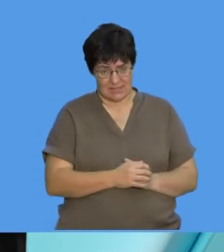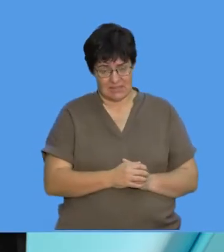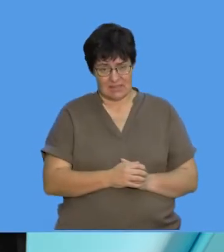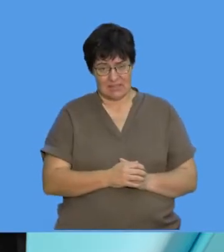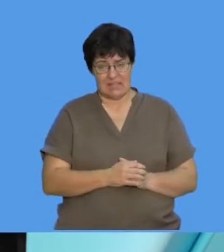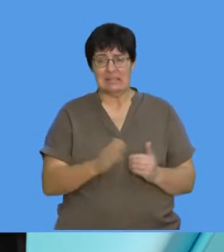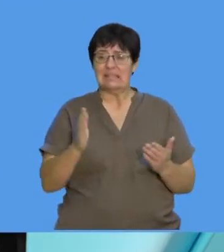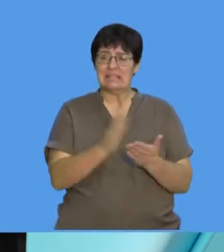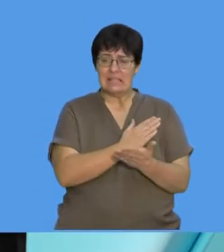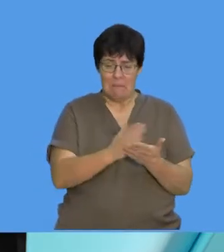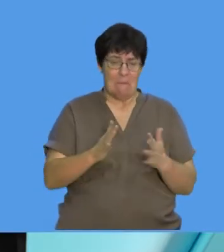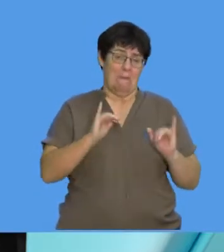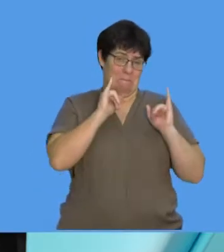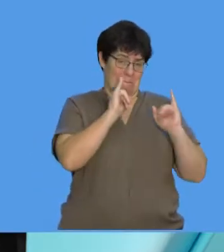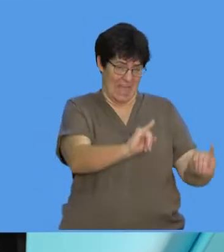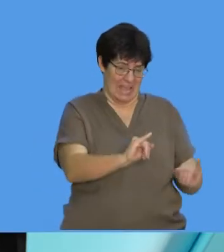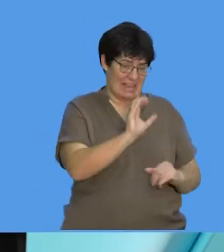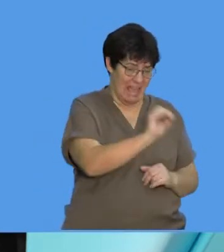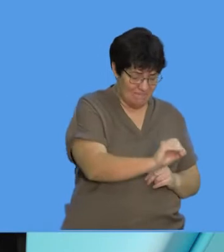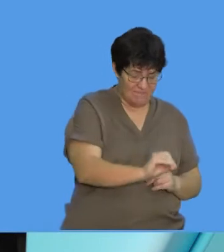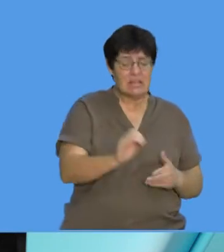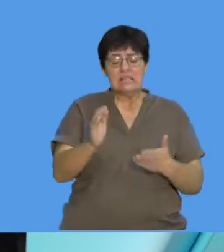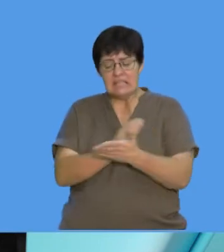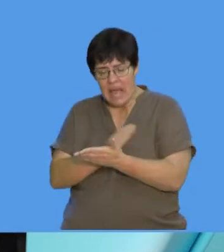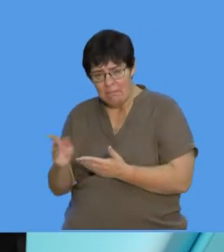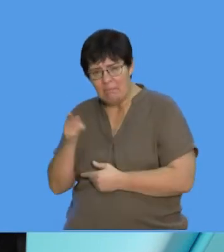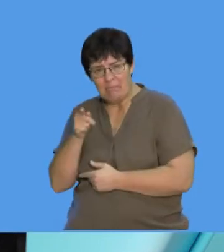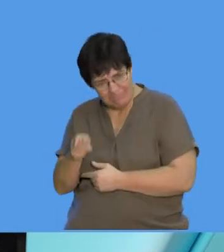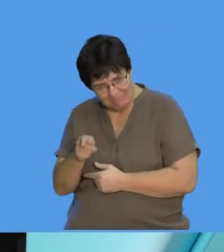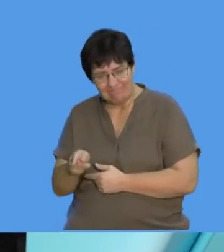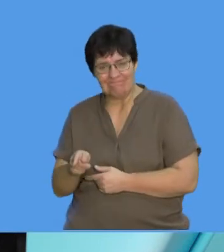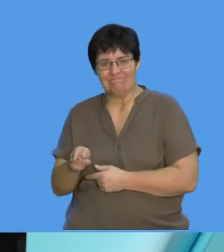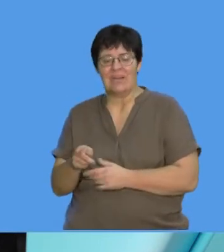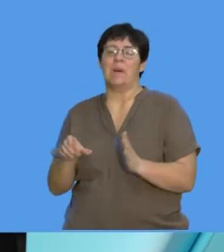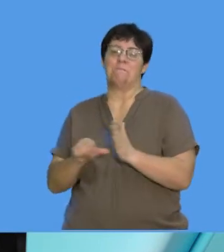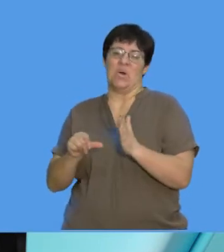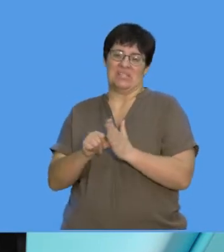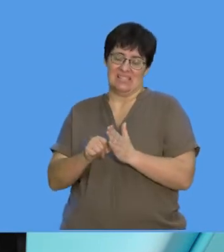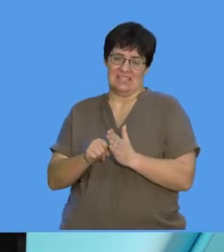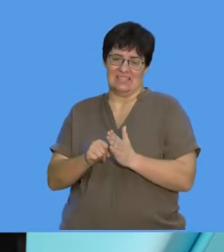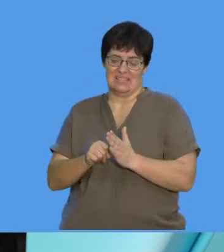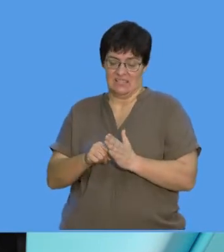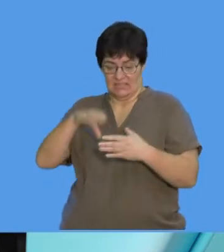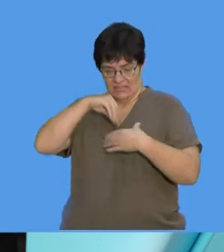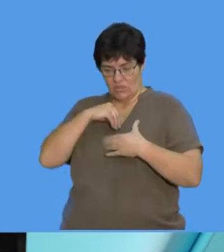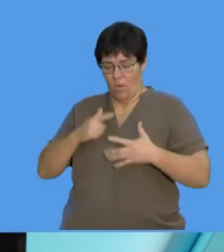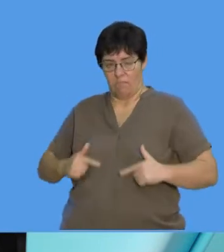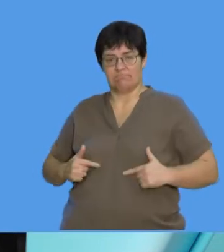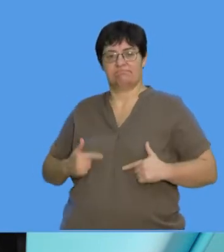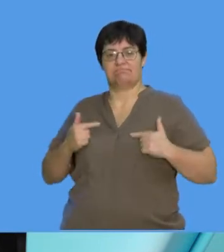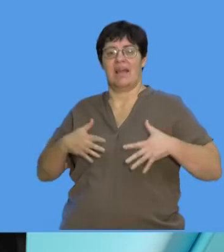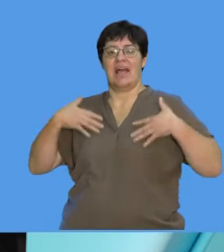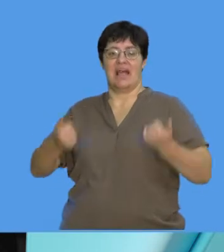pathogenic bad for us, right? Bacteria are essential, right, for us to actually live healthily.